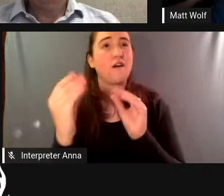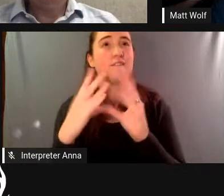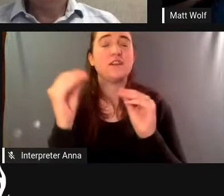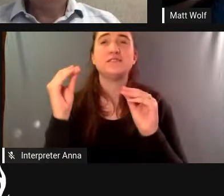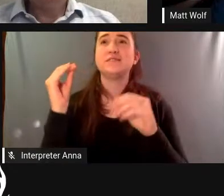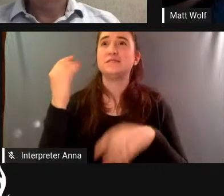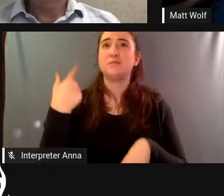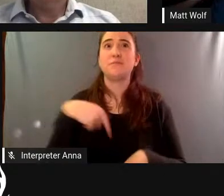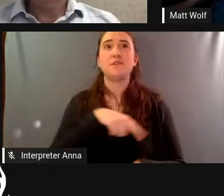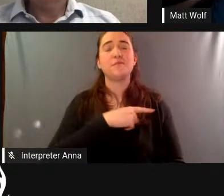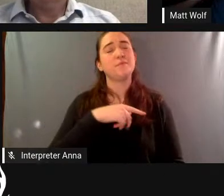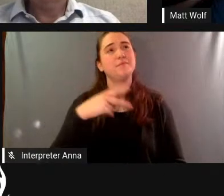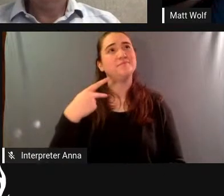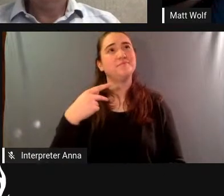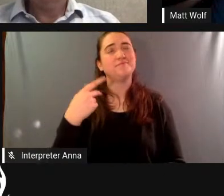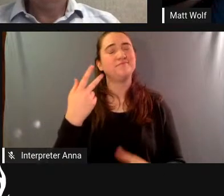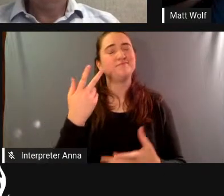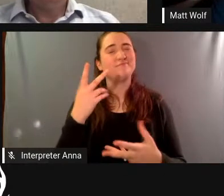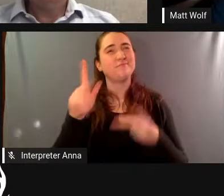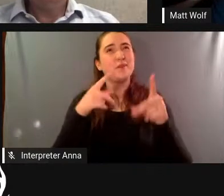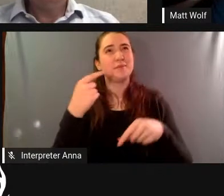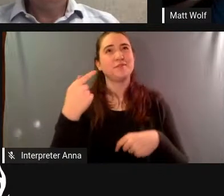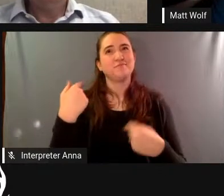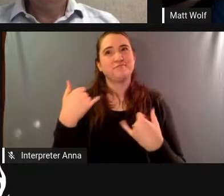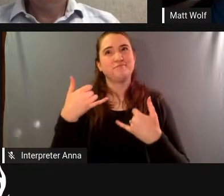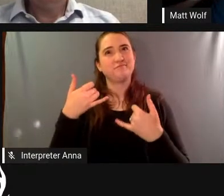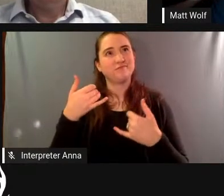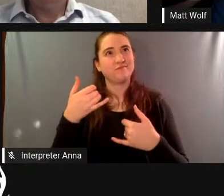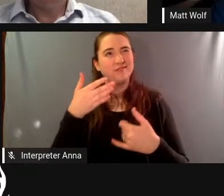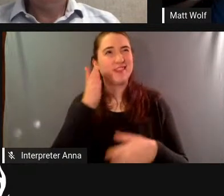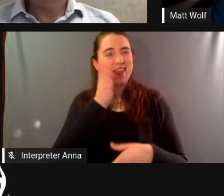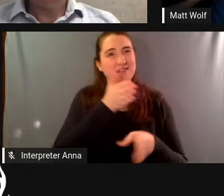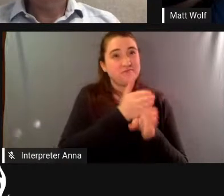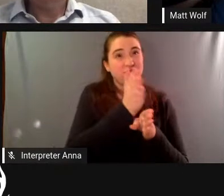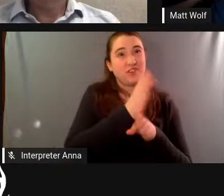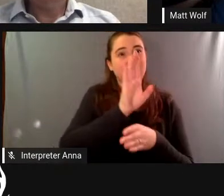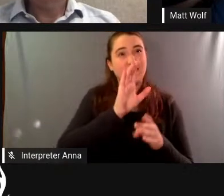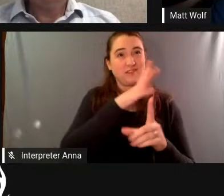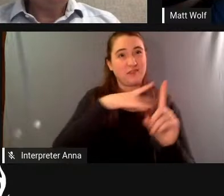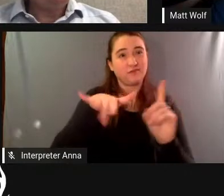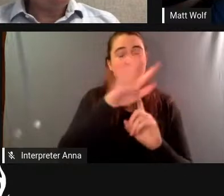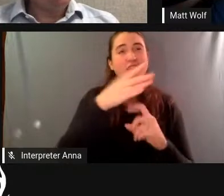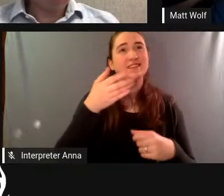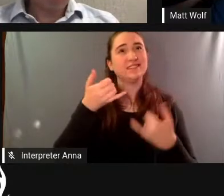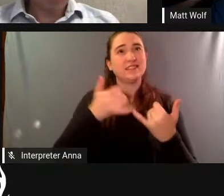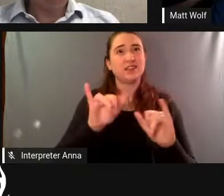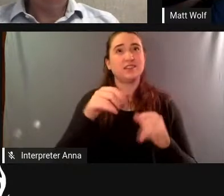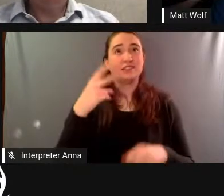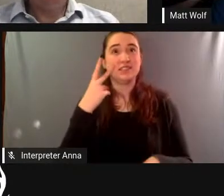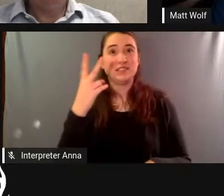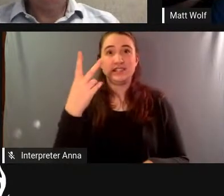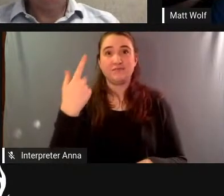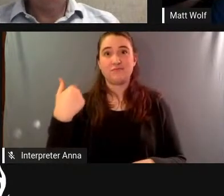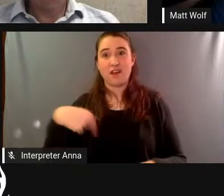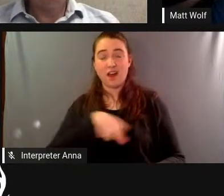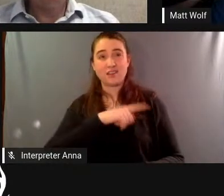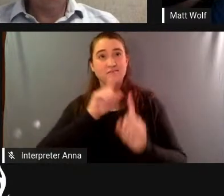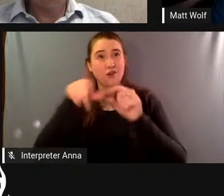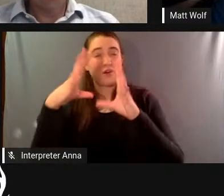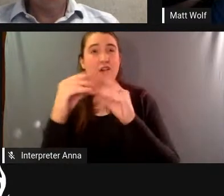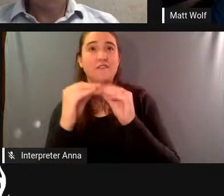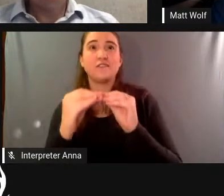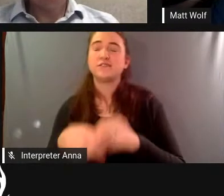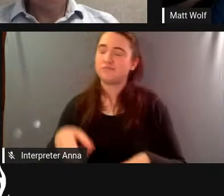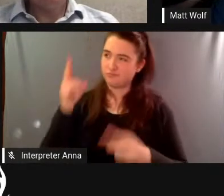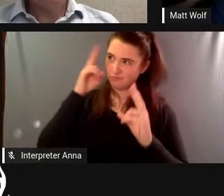you know to biosphere 2 so we were able to accomplish an amazing amazing amount of uh